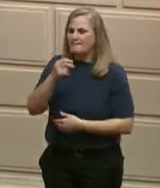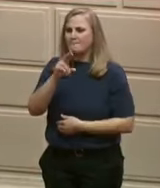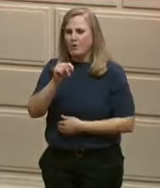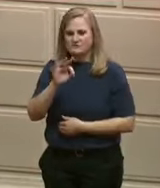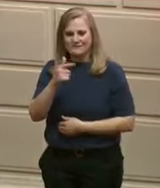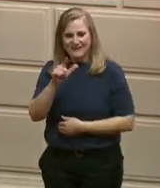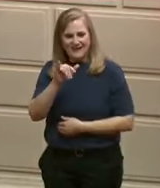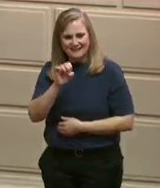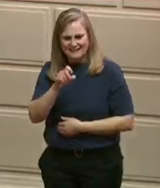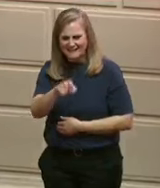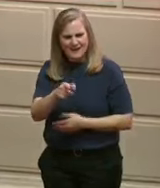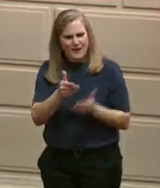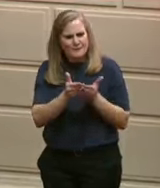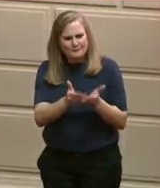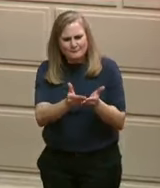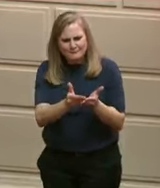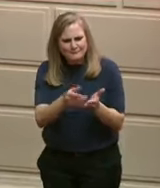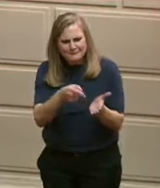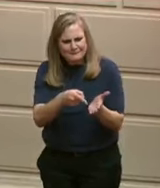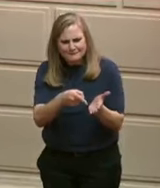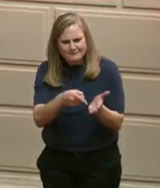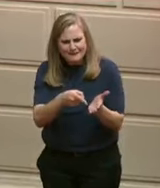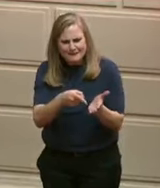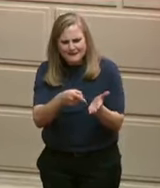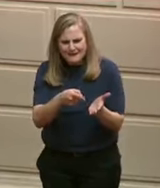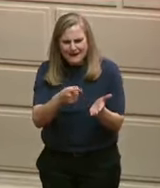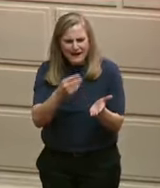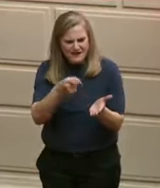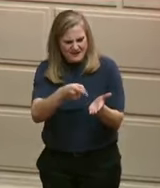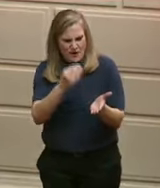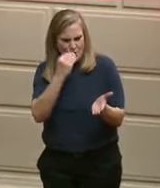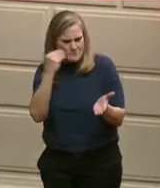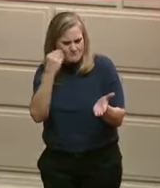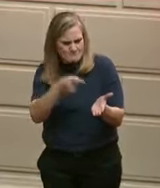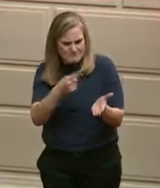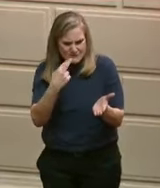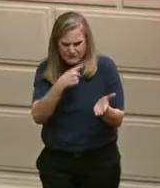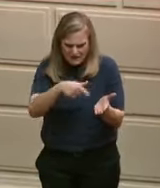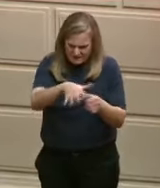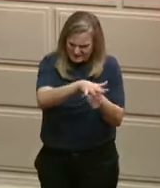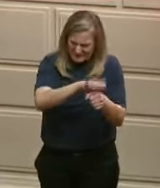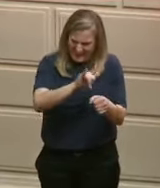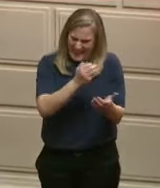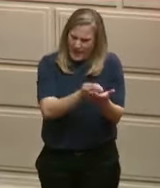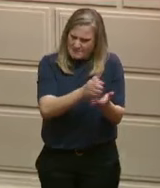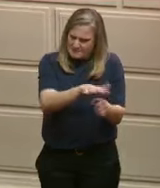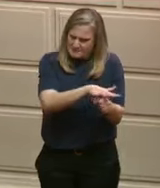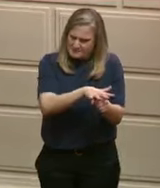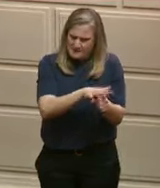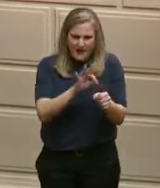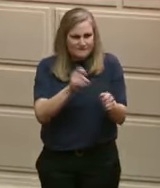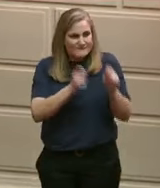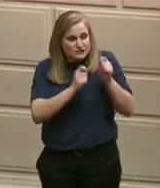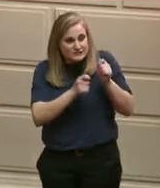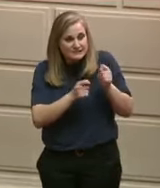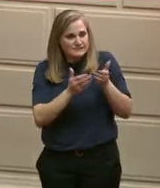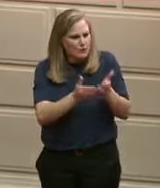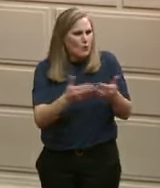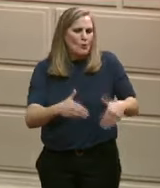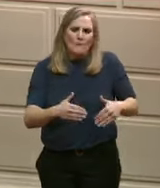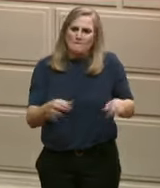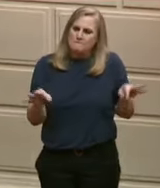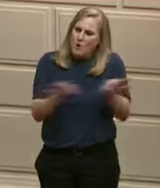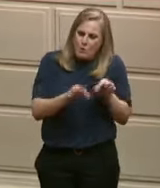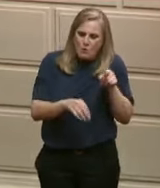Georges and Champlins. The port is one of Rhode Island's economic and job powerhouses. In fact, Galilee